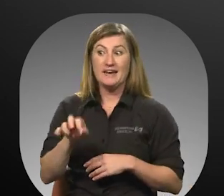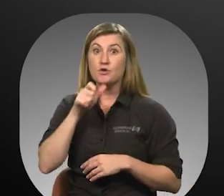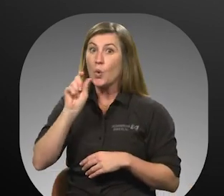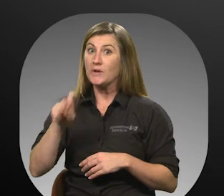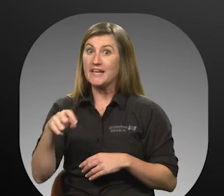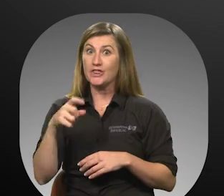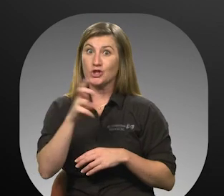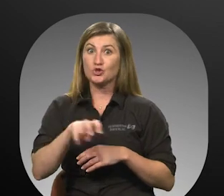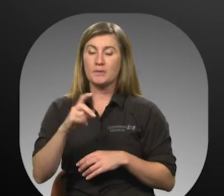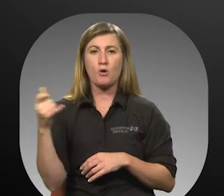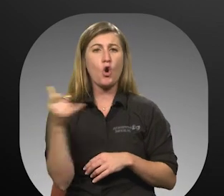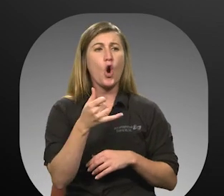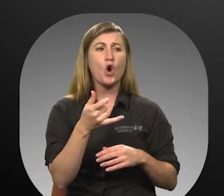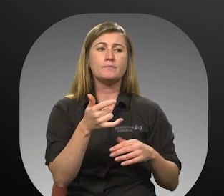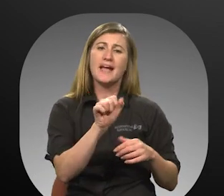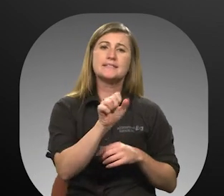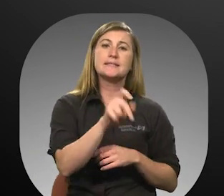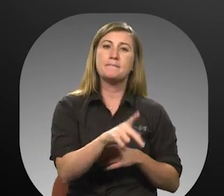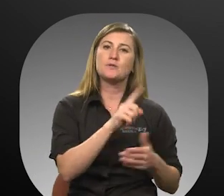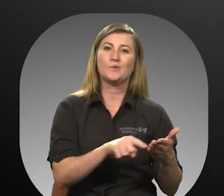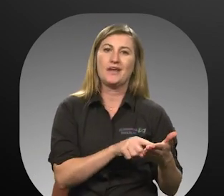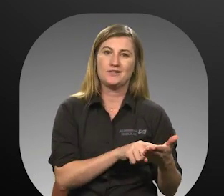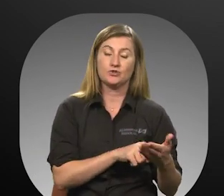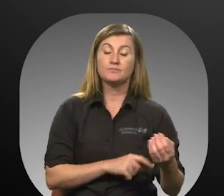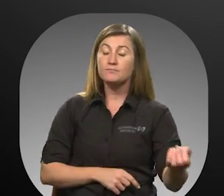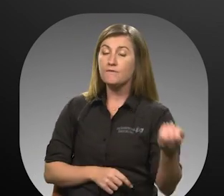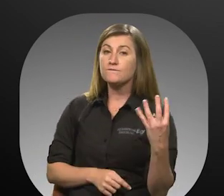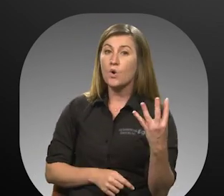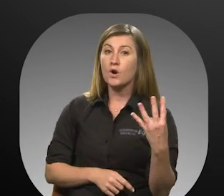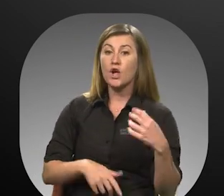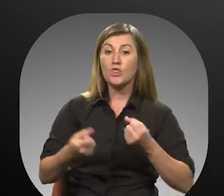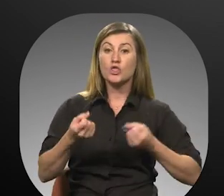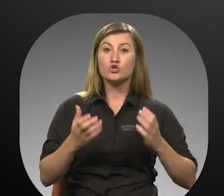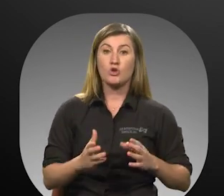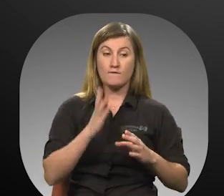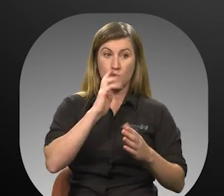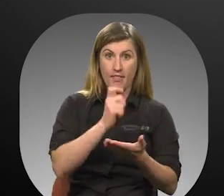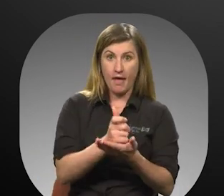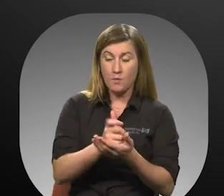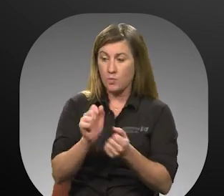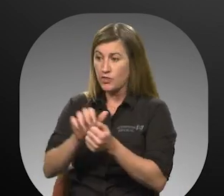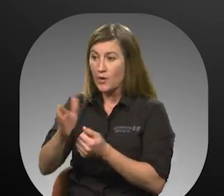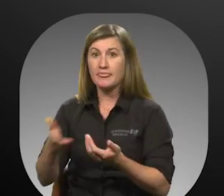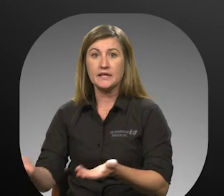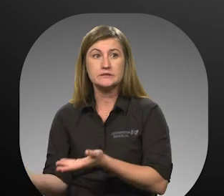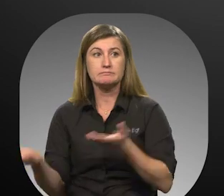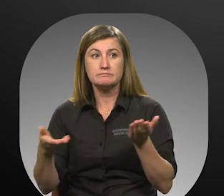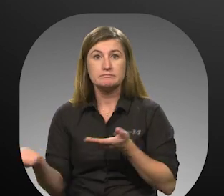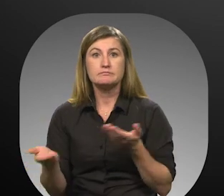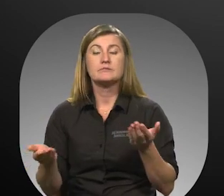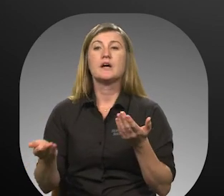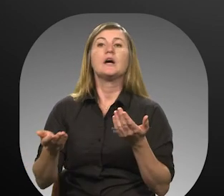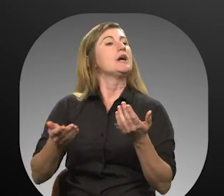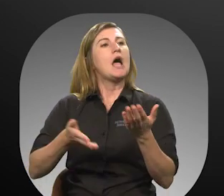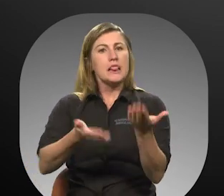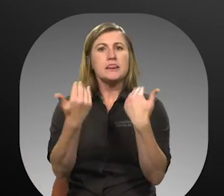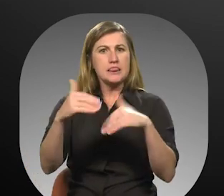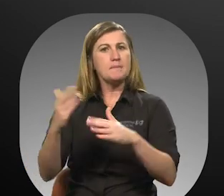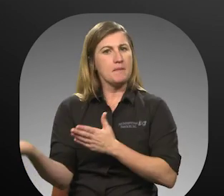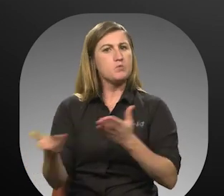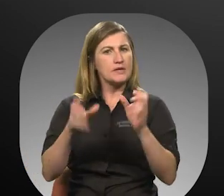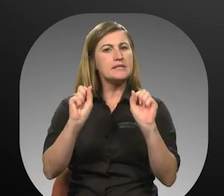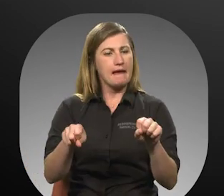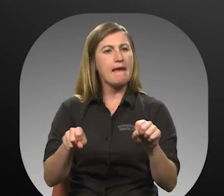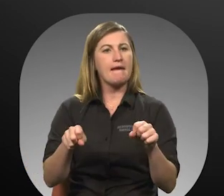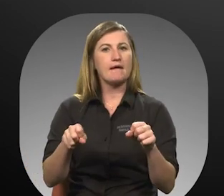scheduled, call as soon as possible to cancel. 24. The driver will assist you with your belongings. 25. Limited carry-ons are allowed